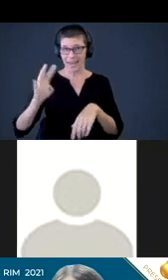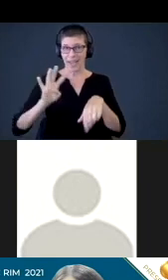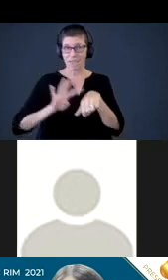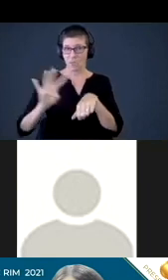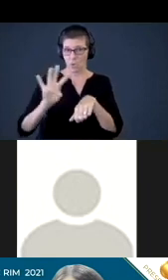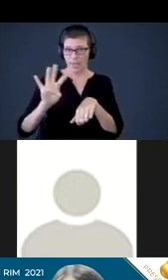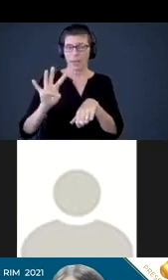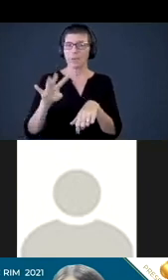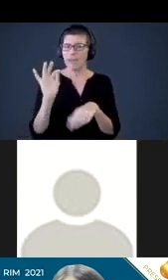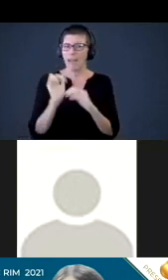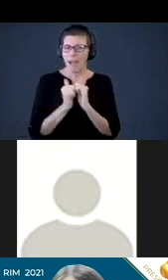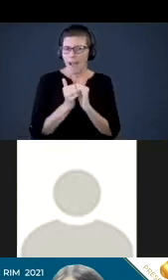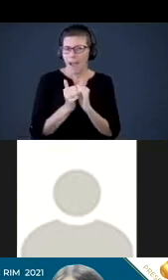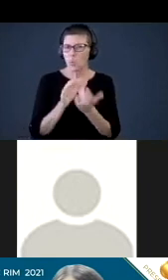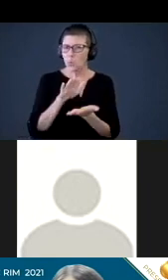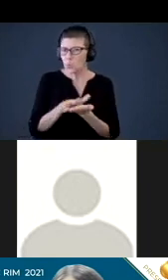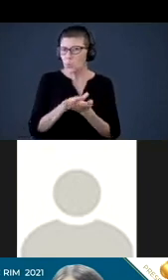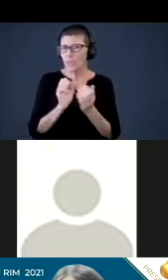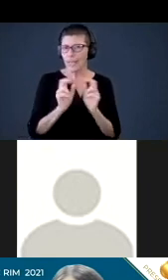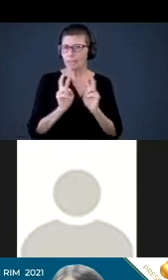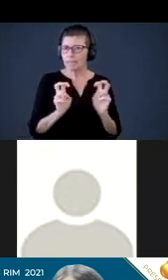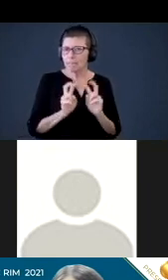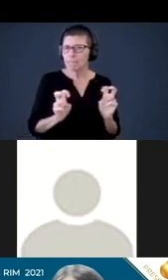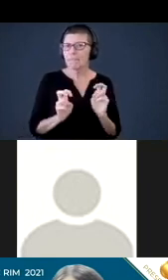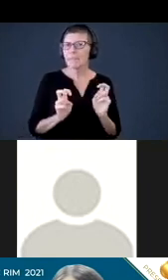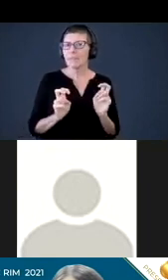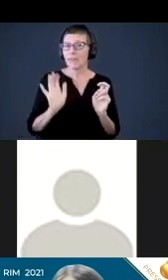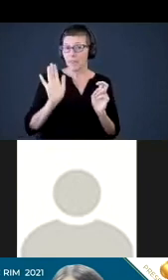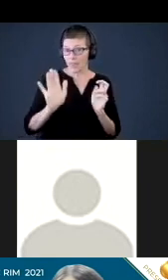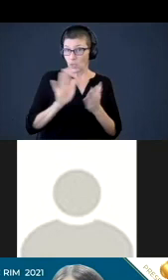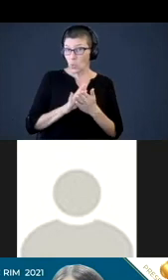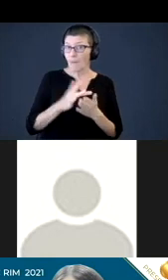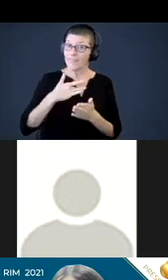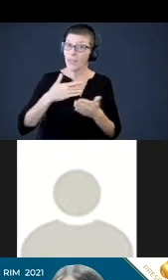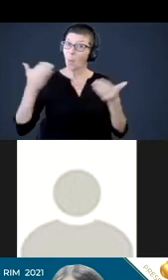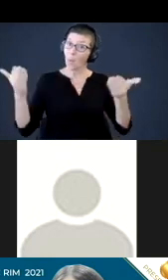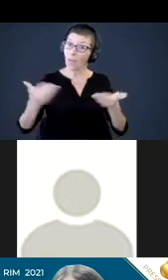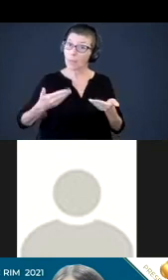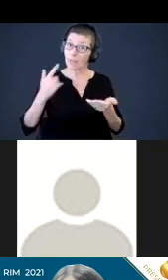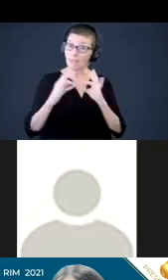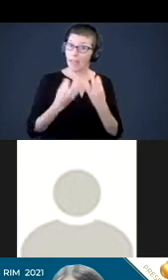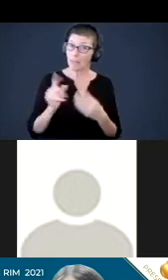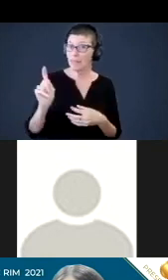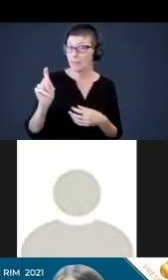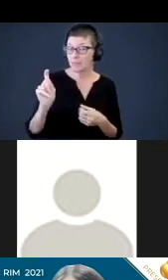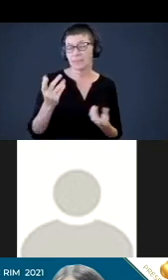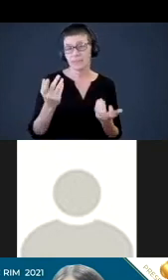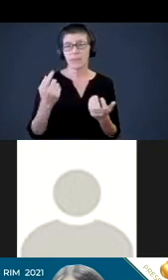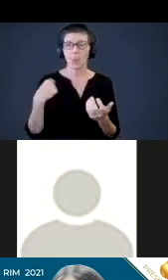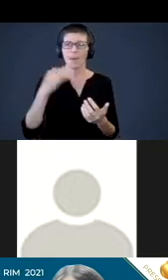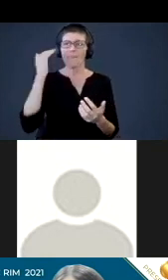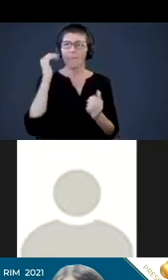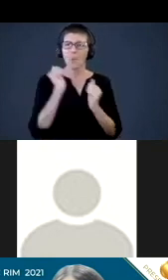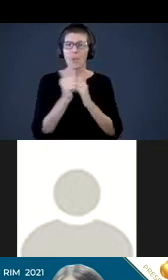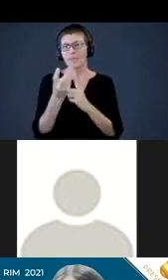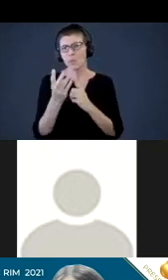schools can assess how welcoming their school is to families. We have a we're familiar with a few